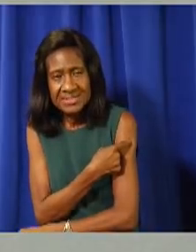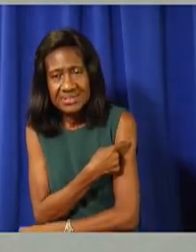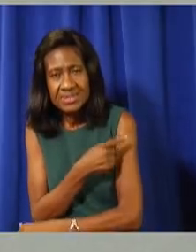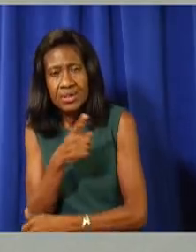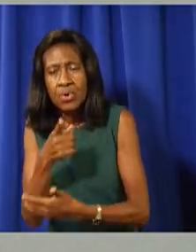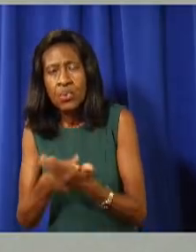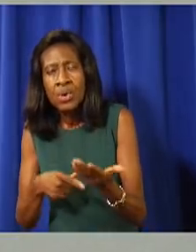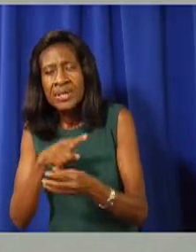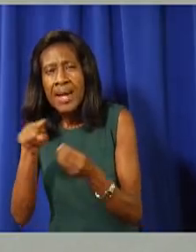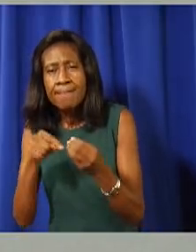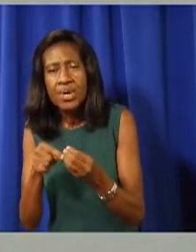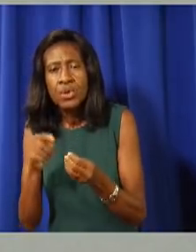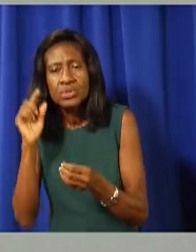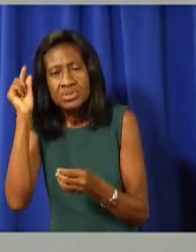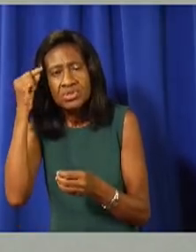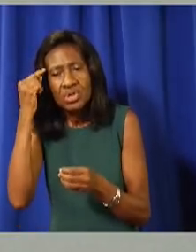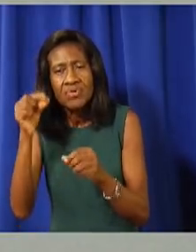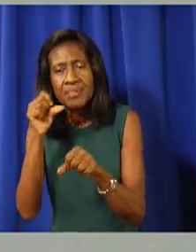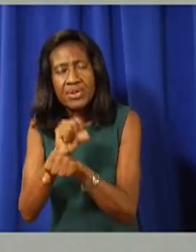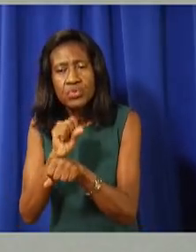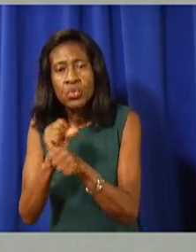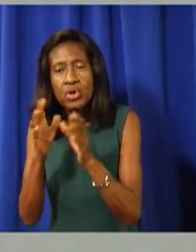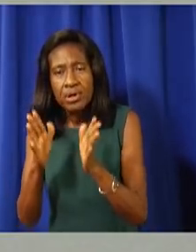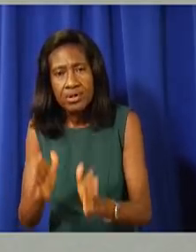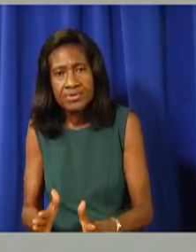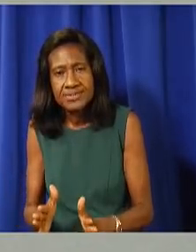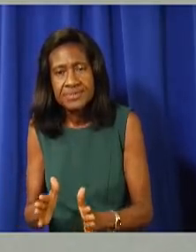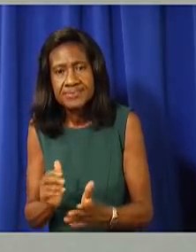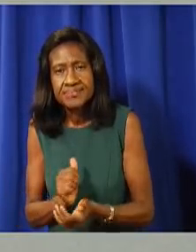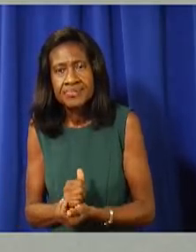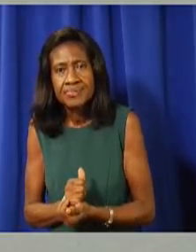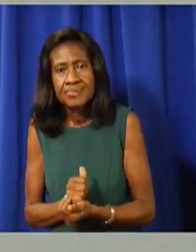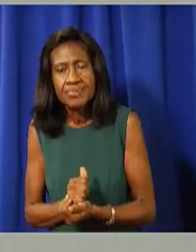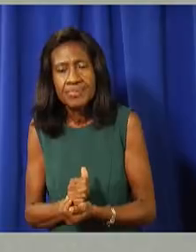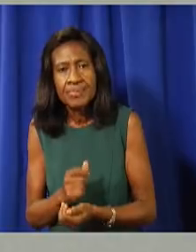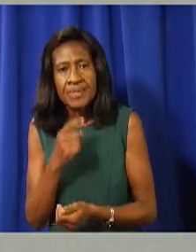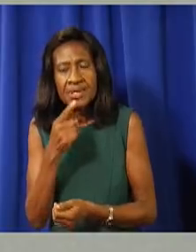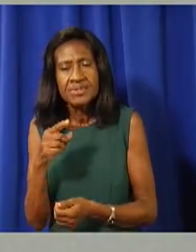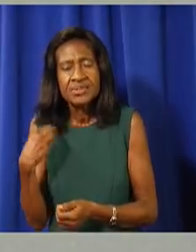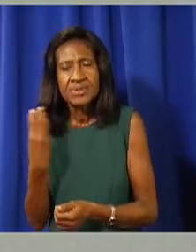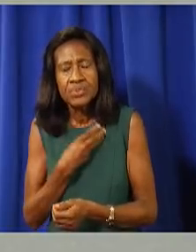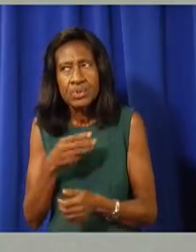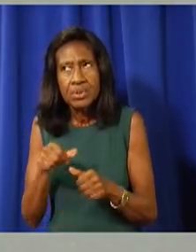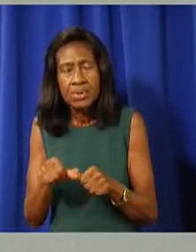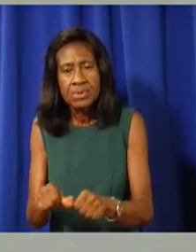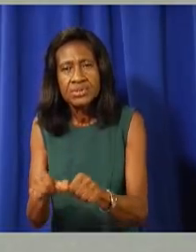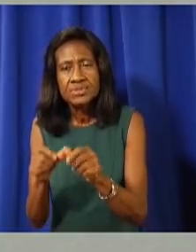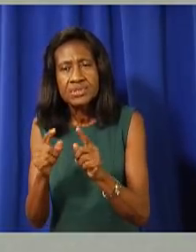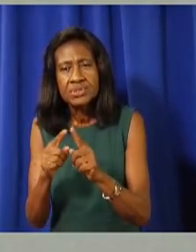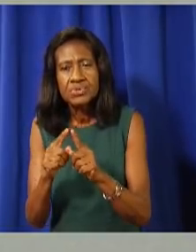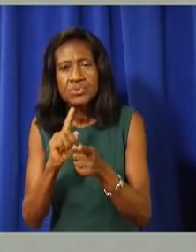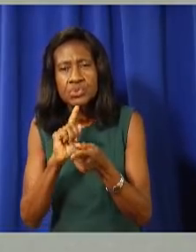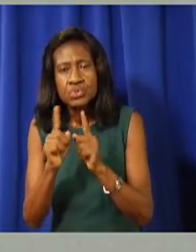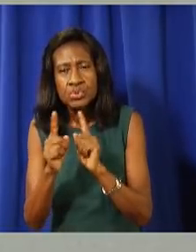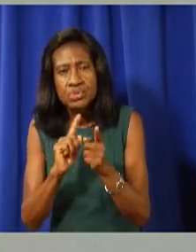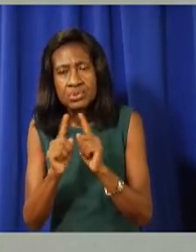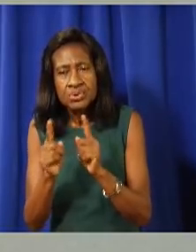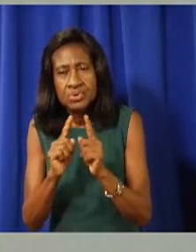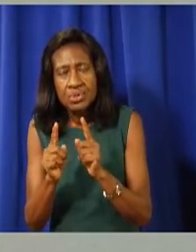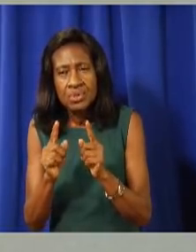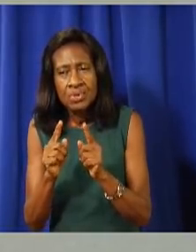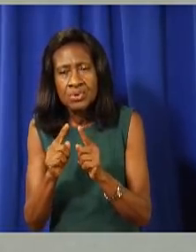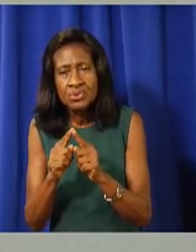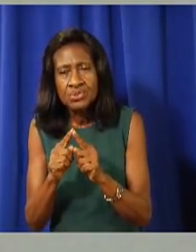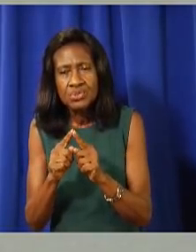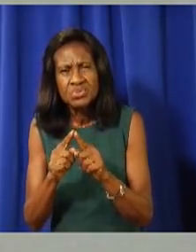Um, well, let's put it this way. Um, we continue to speak to, um, the various components